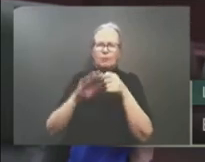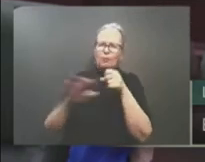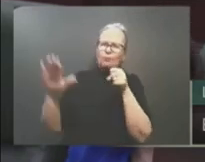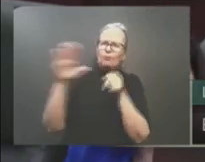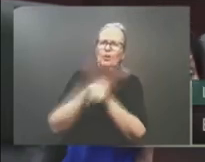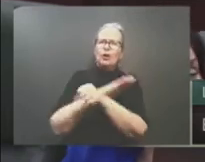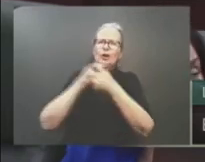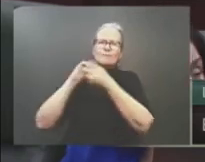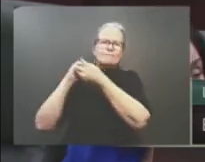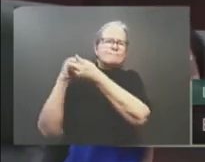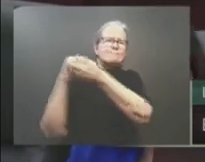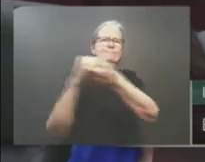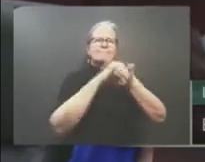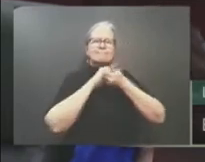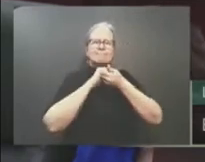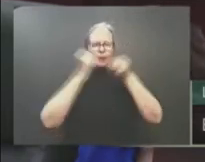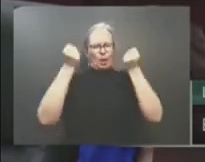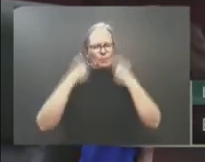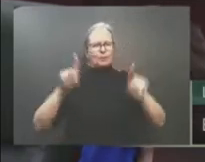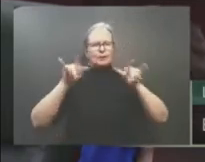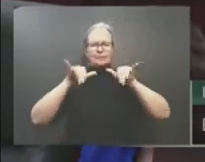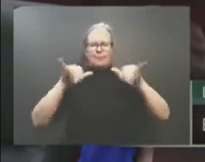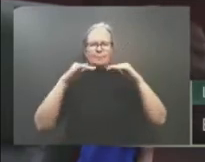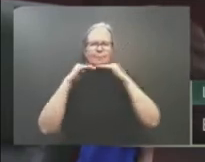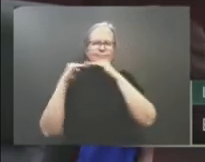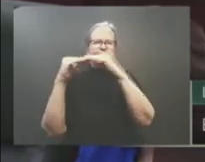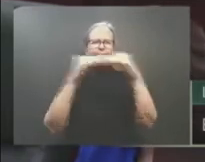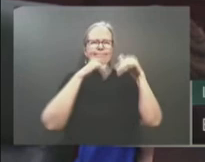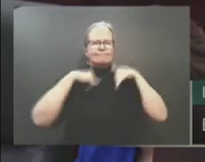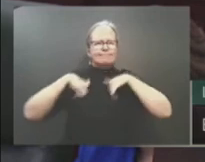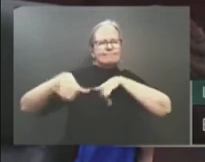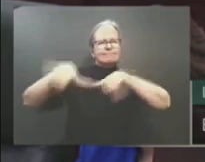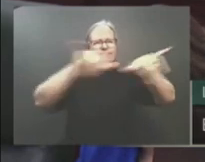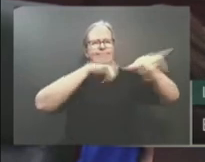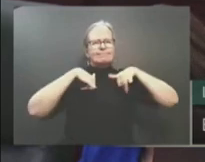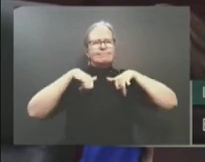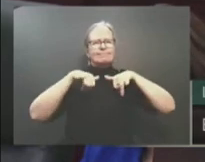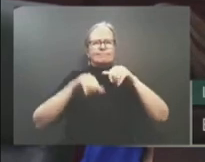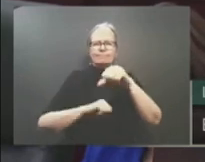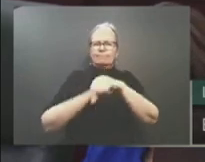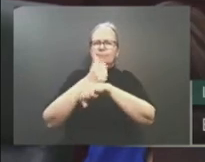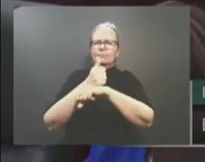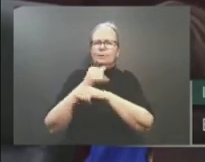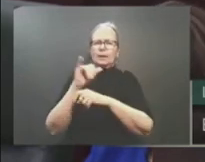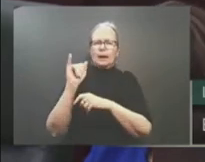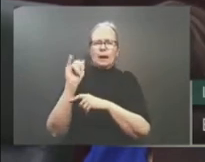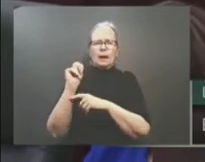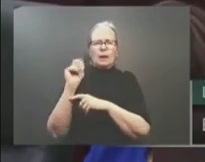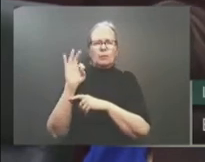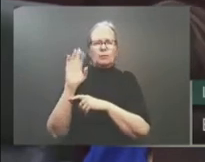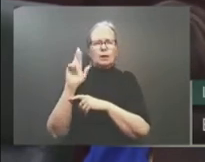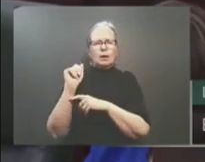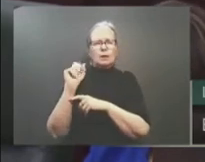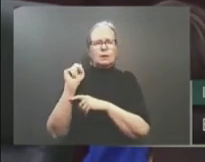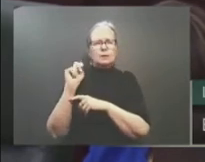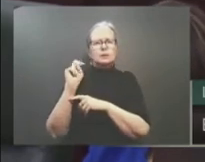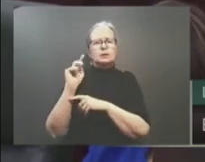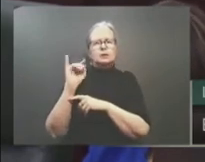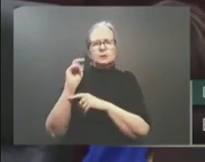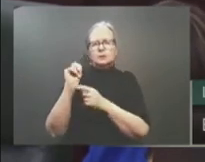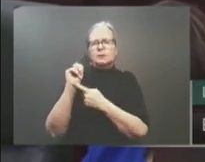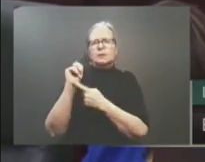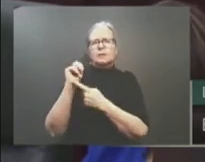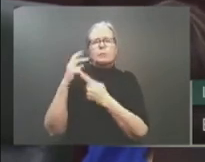work at a time they needed it most. And by July 2020, we had cut Alberta's corporate tax rate